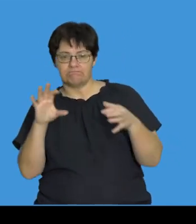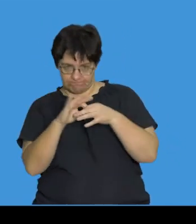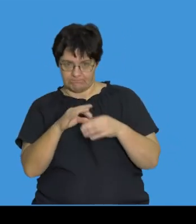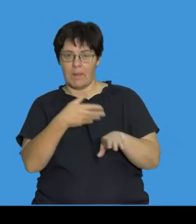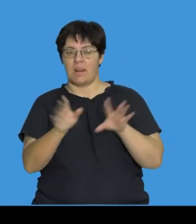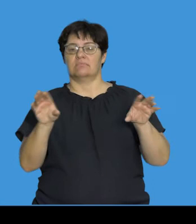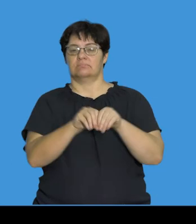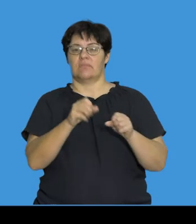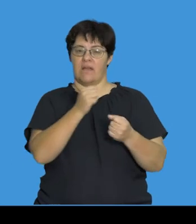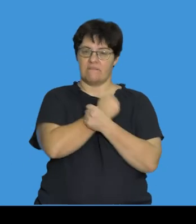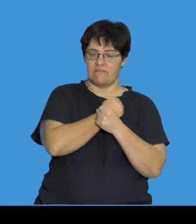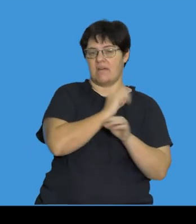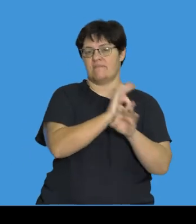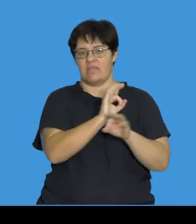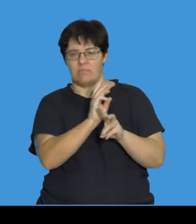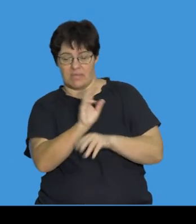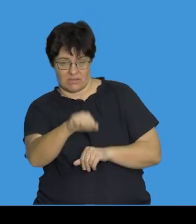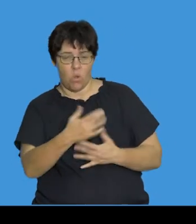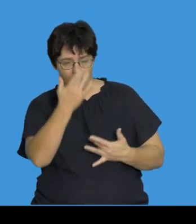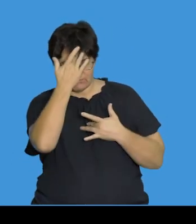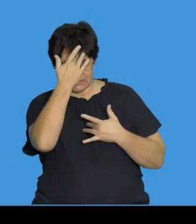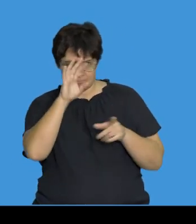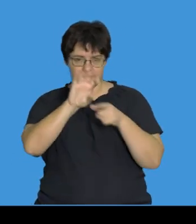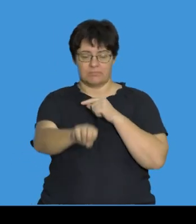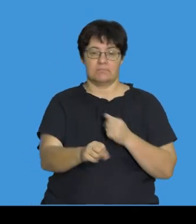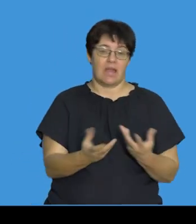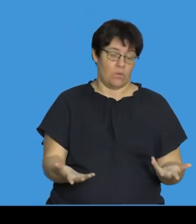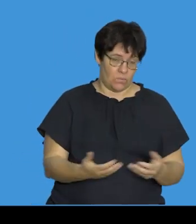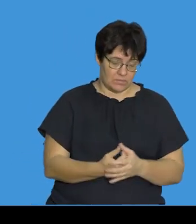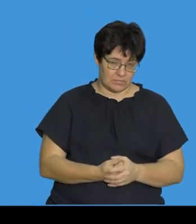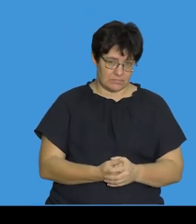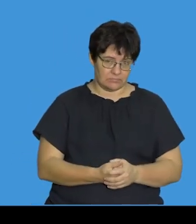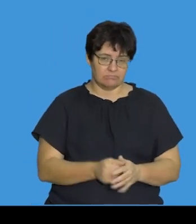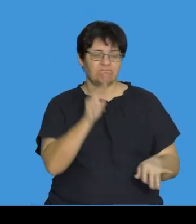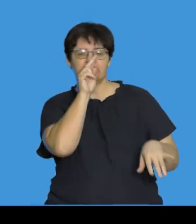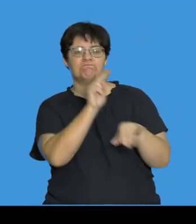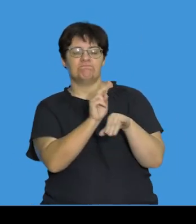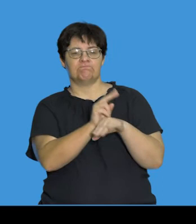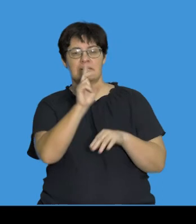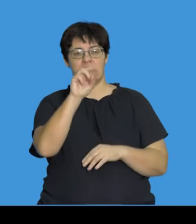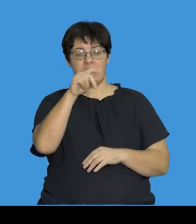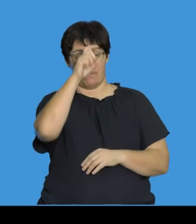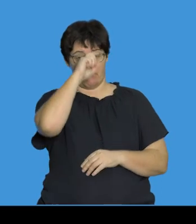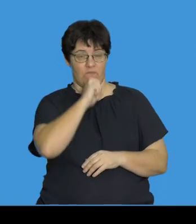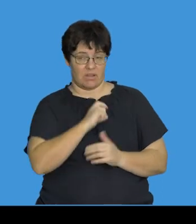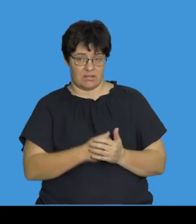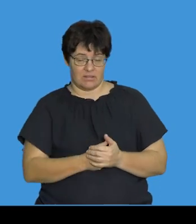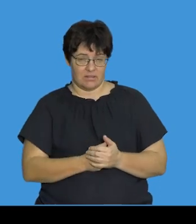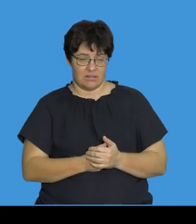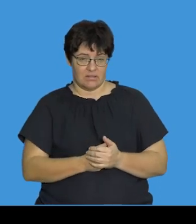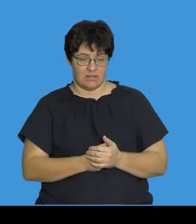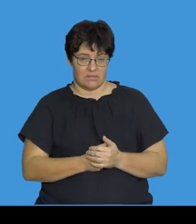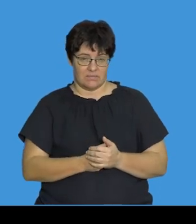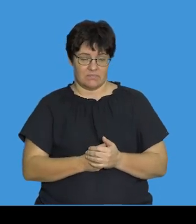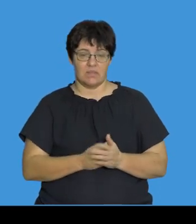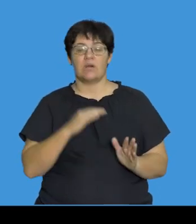to look at cures for disease. If we were to look at an overview of DNA profiling it is